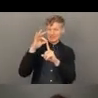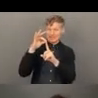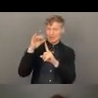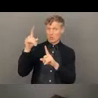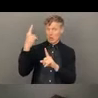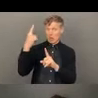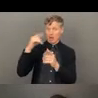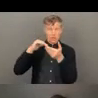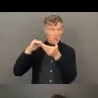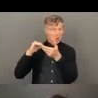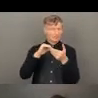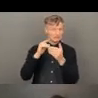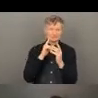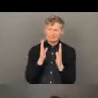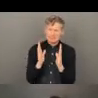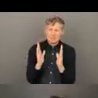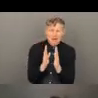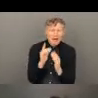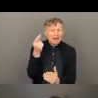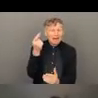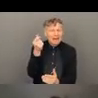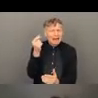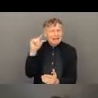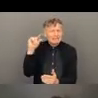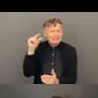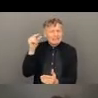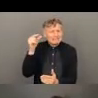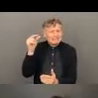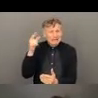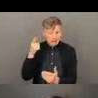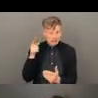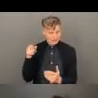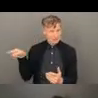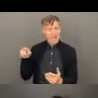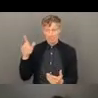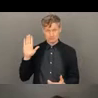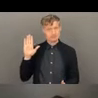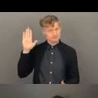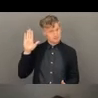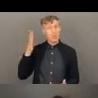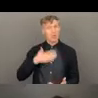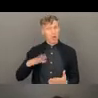low resourced, are currently implementing CHS Alliance. Sorry, core humanitarian standards.